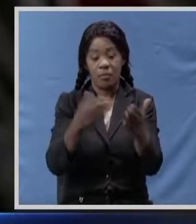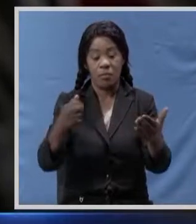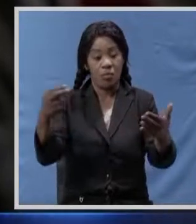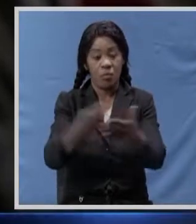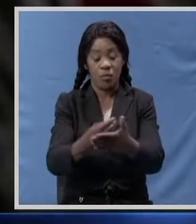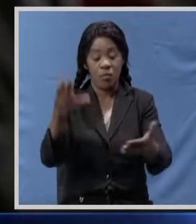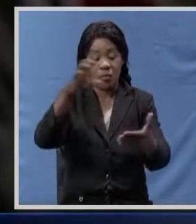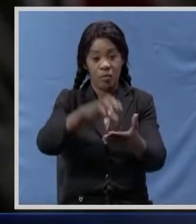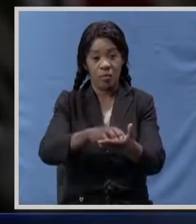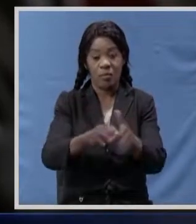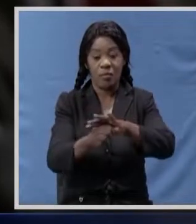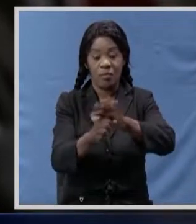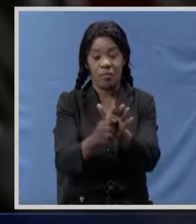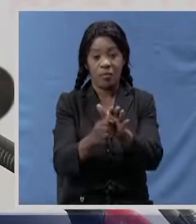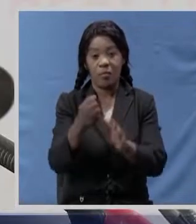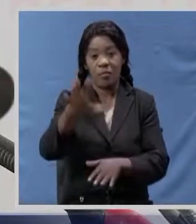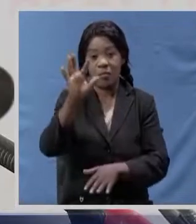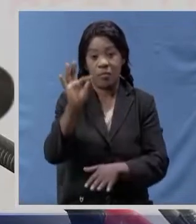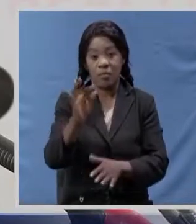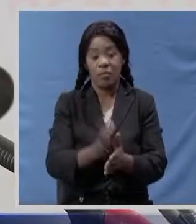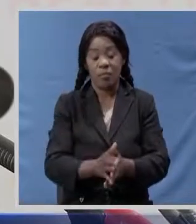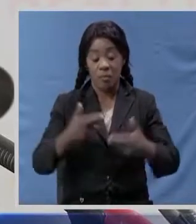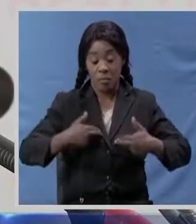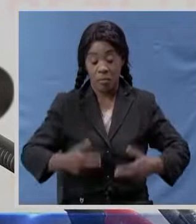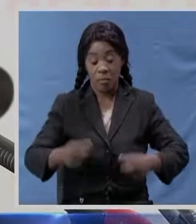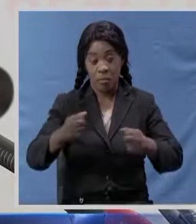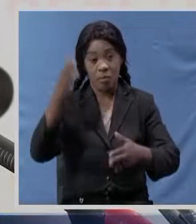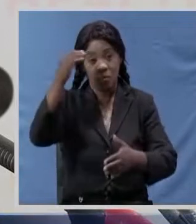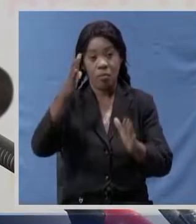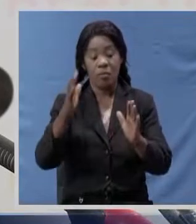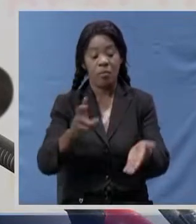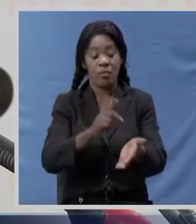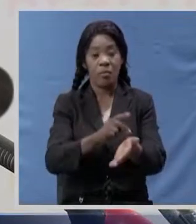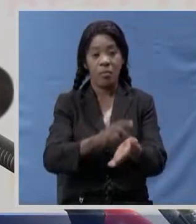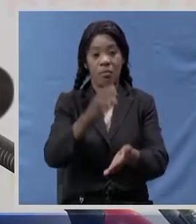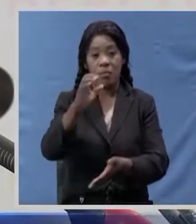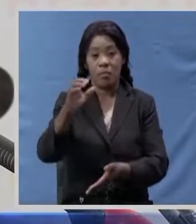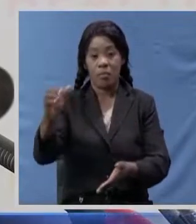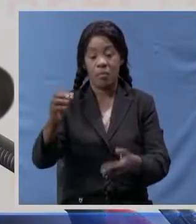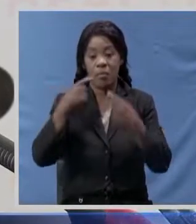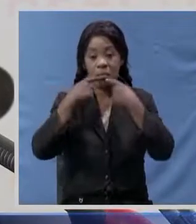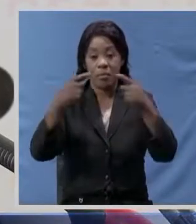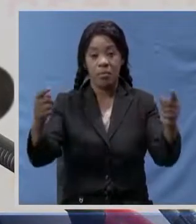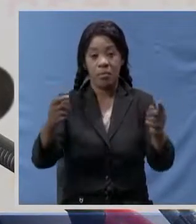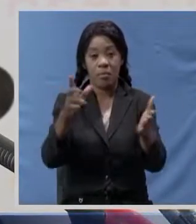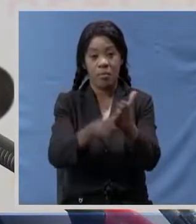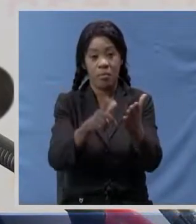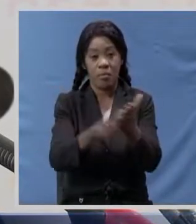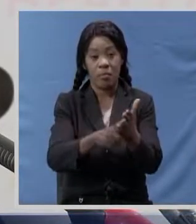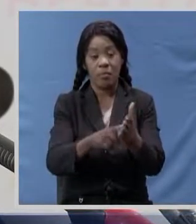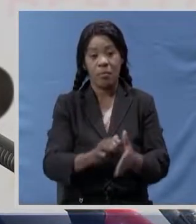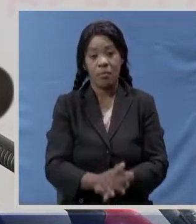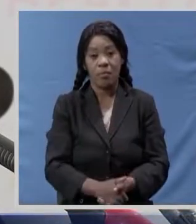of COVID-19 for the fifth day health minister Chitaluchi Lufia disclosed this in Lusaka during the routine